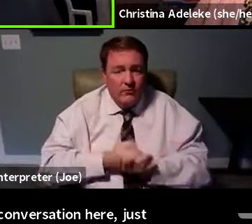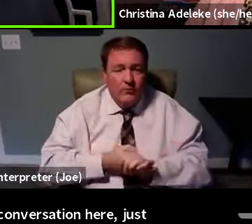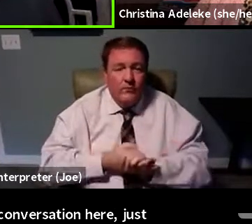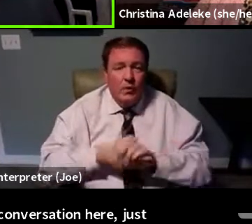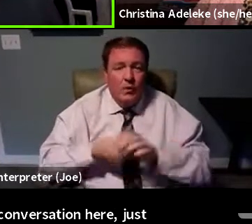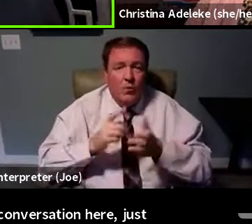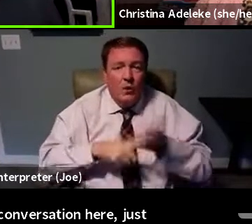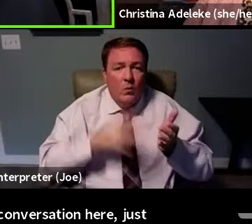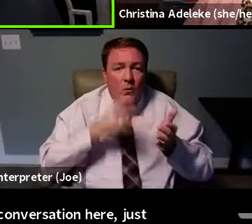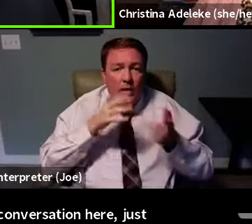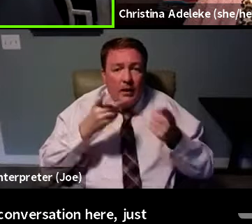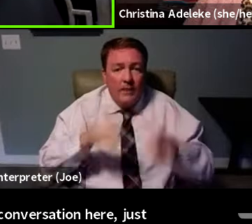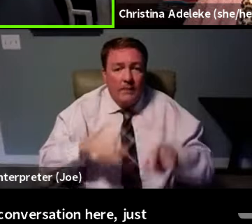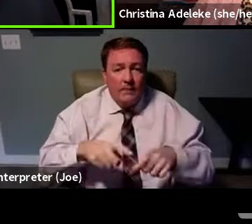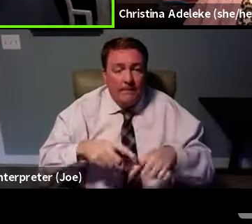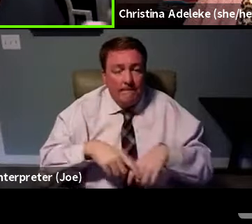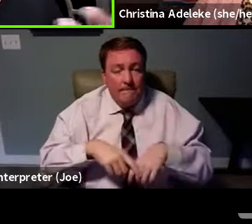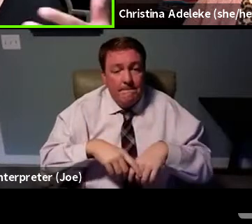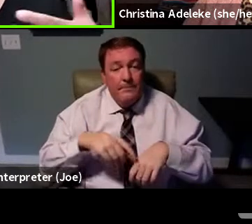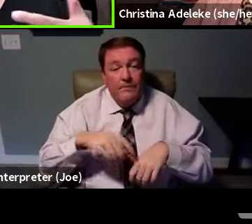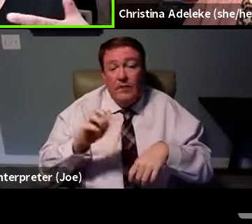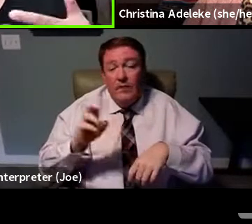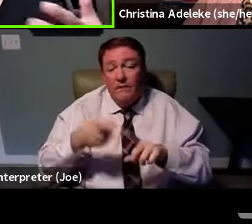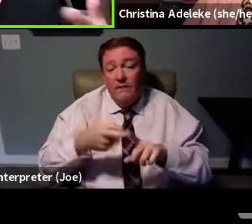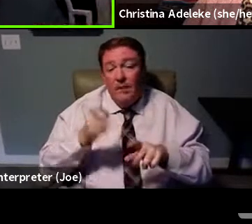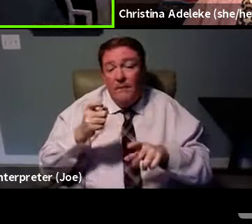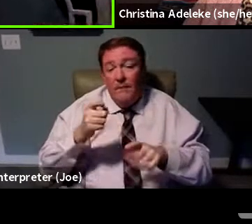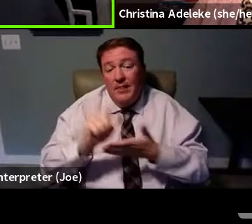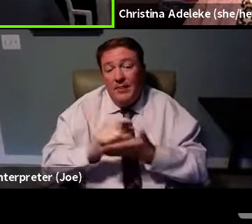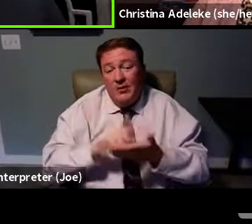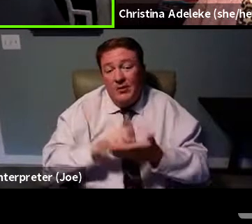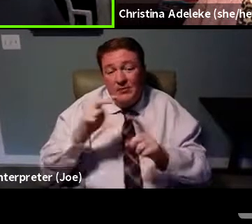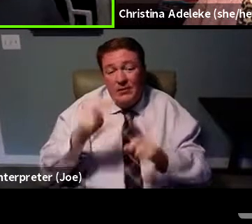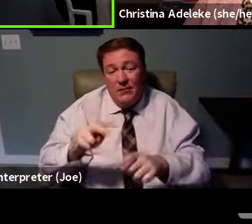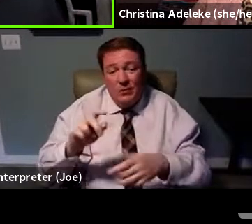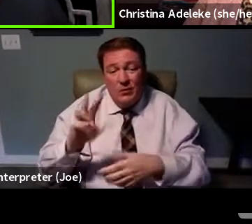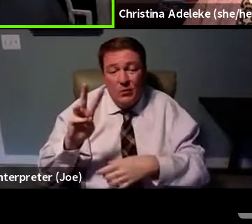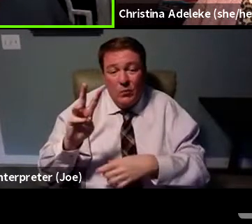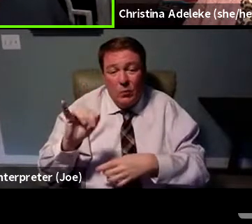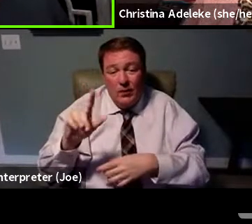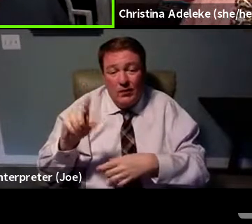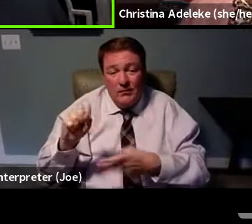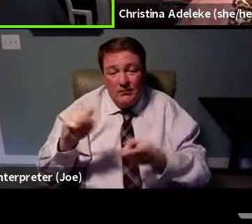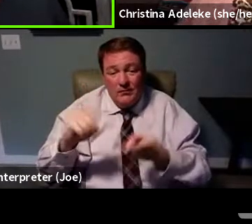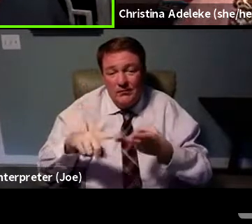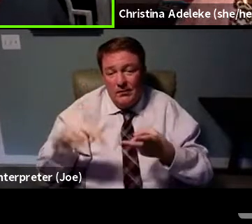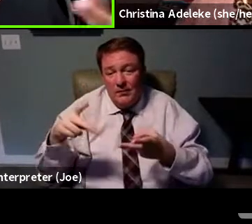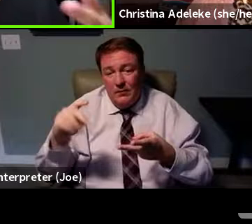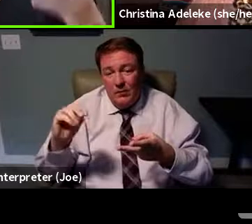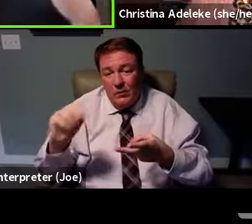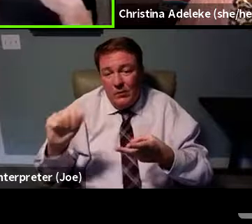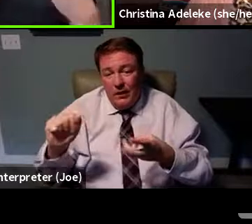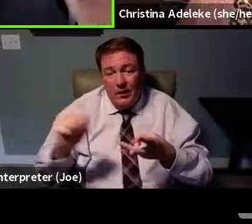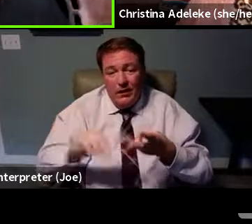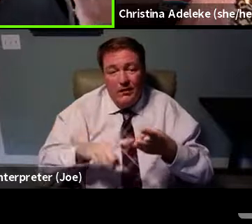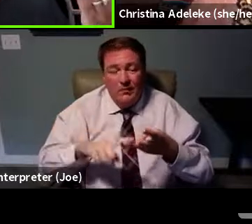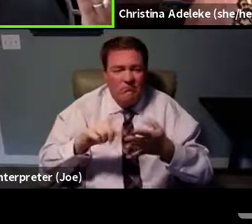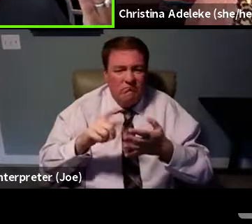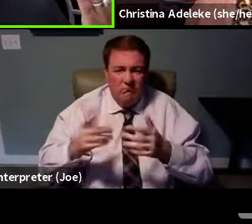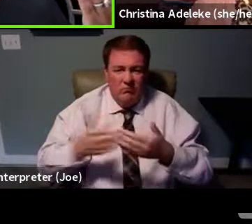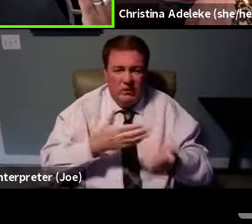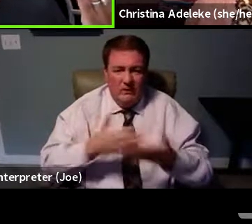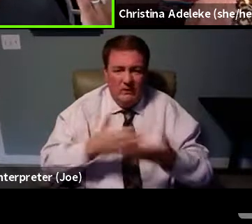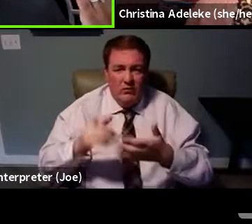even from, I've already raised from a legal standpoint, people may need wills, powers of attorneys, whatever the case may be, to be